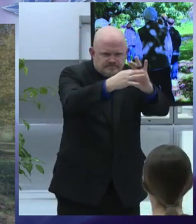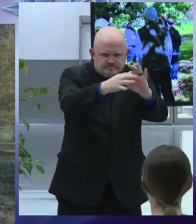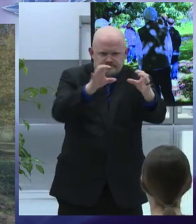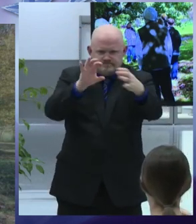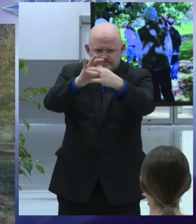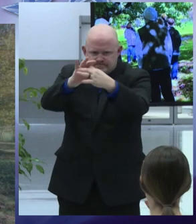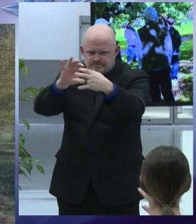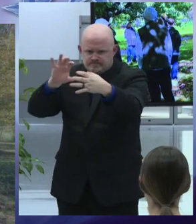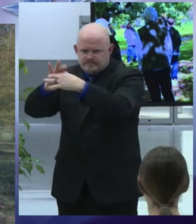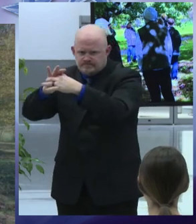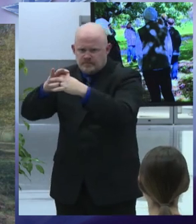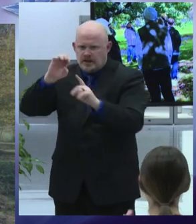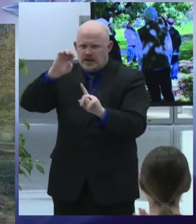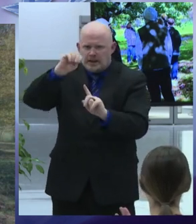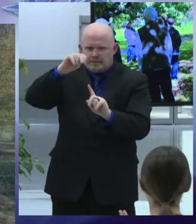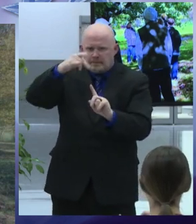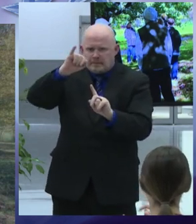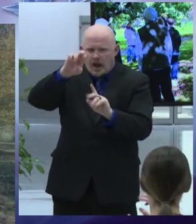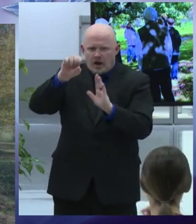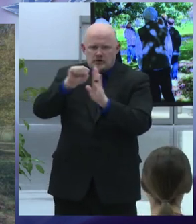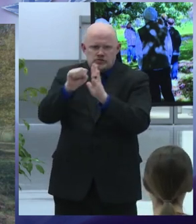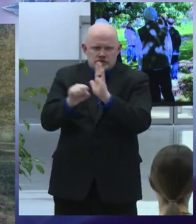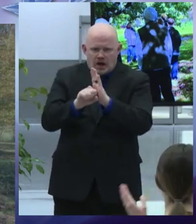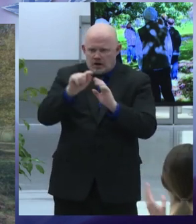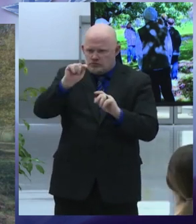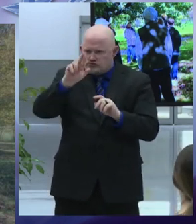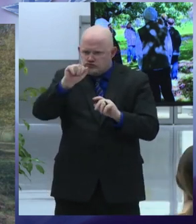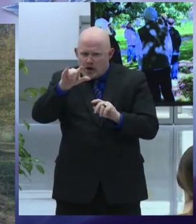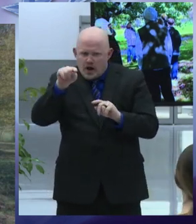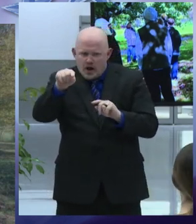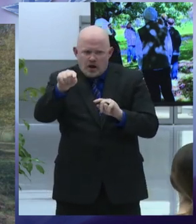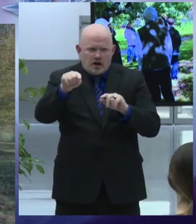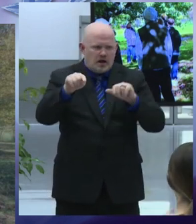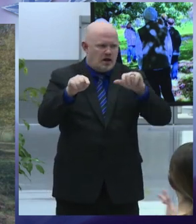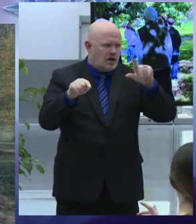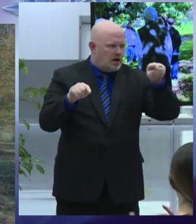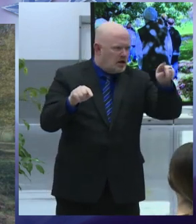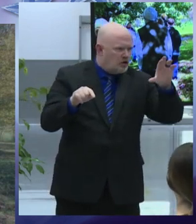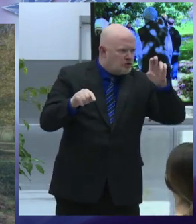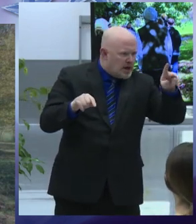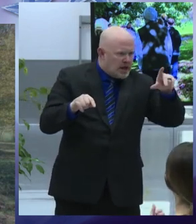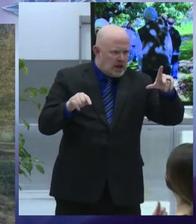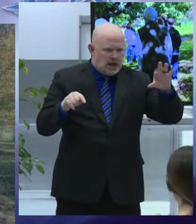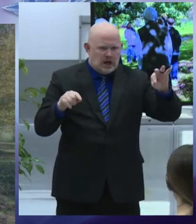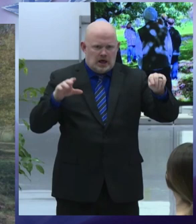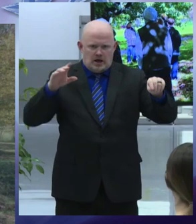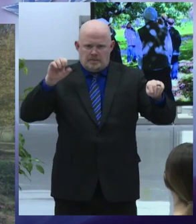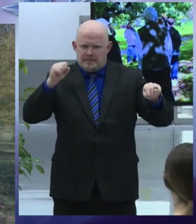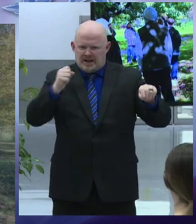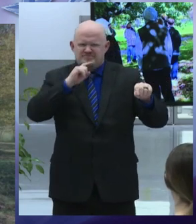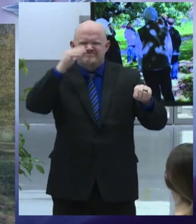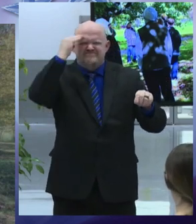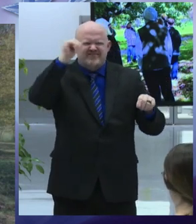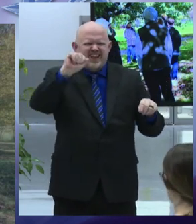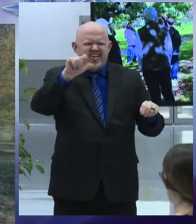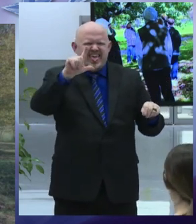this is part of our broader effort to develop a system of urban trails and greenways that connect people throughout the city and far beyond